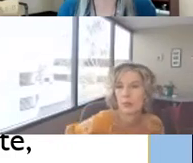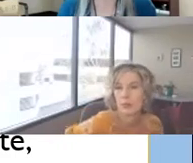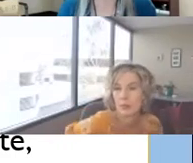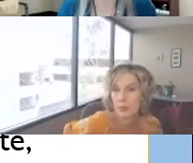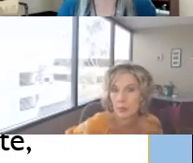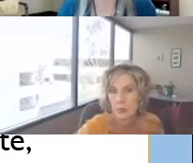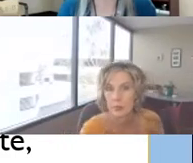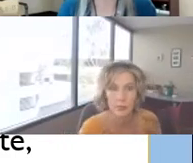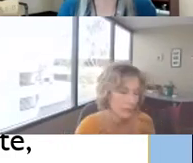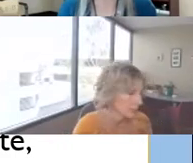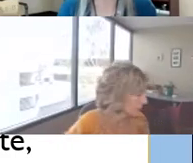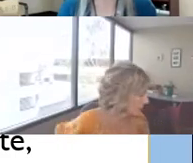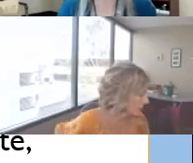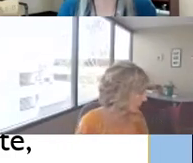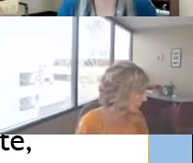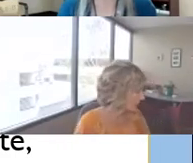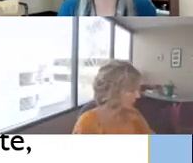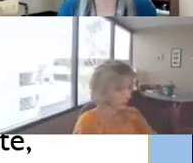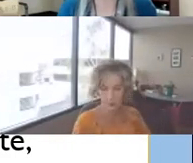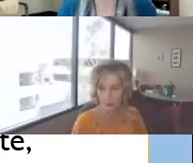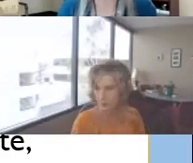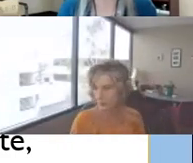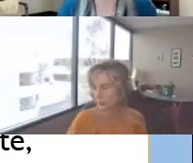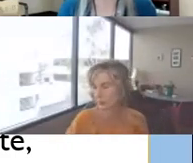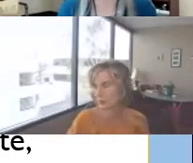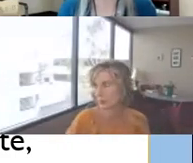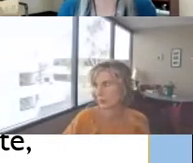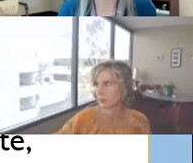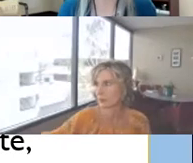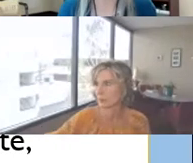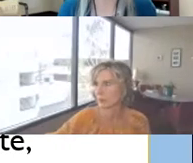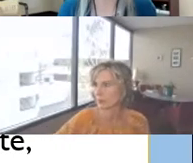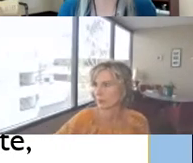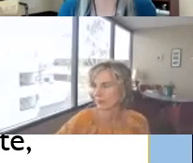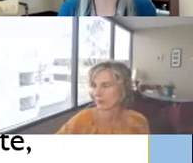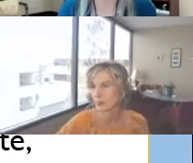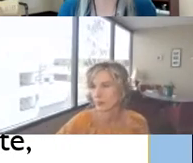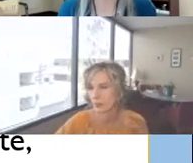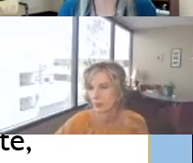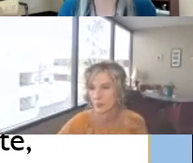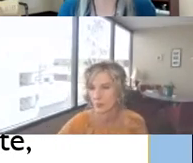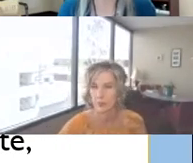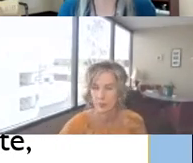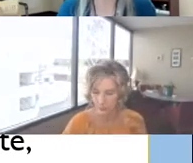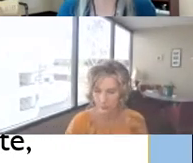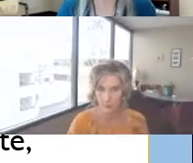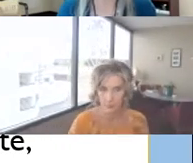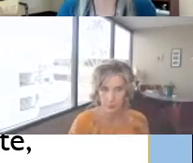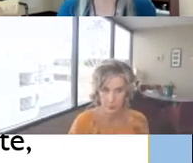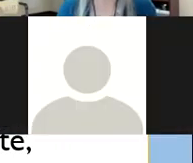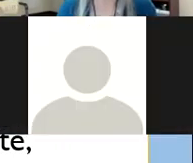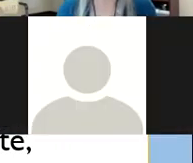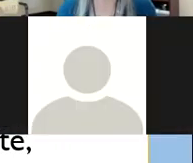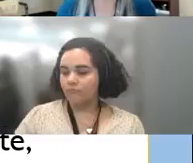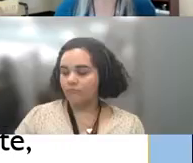video modules um are going to be important you know so that the scs can leave them with the families and